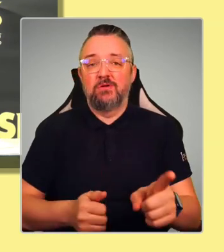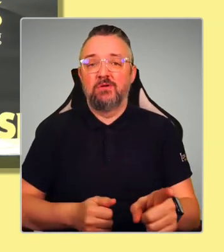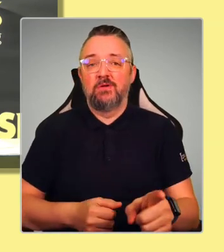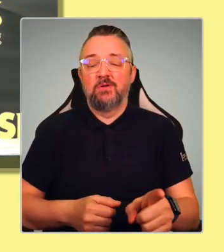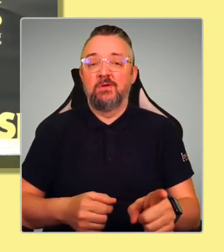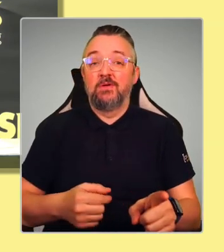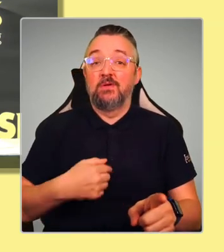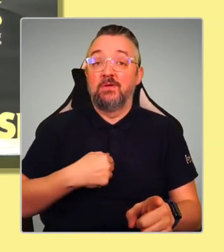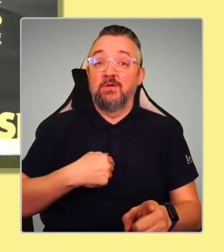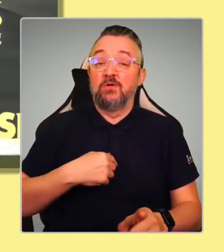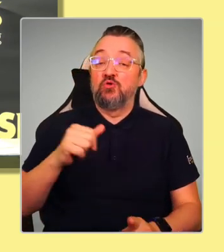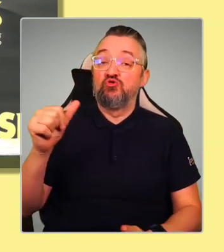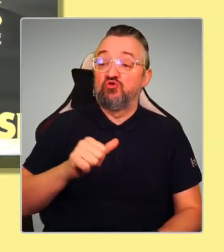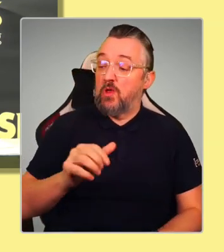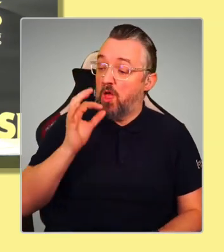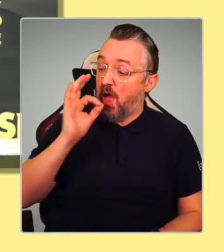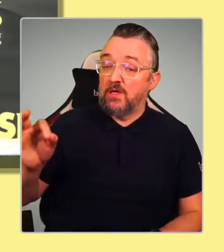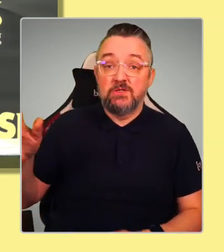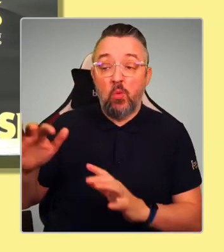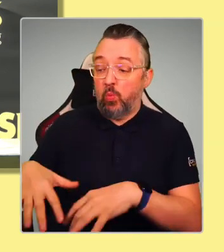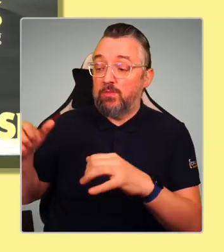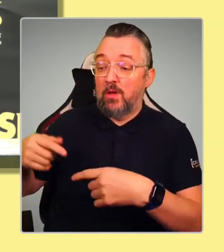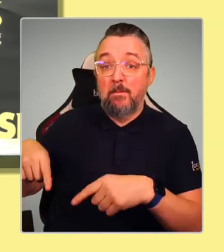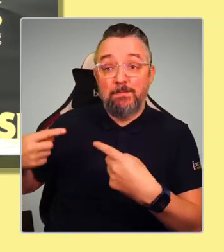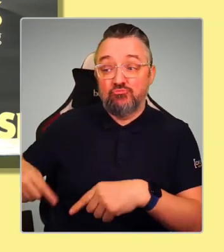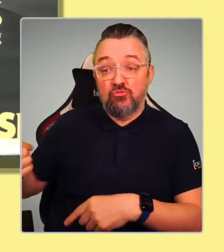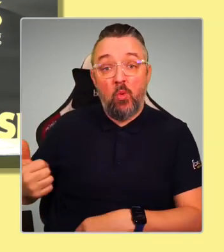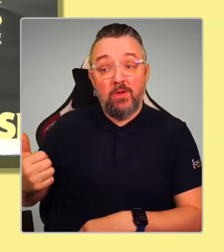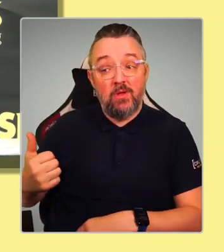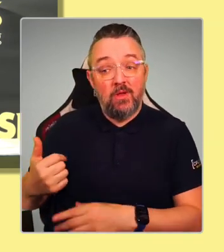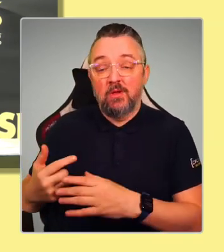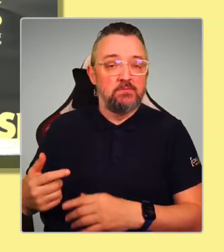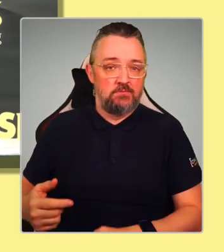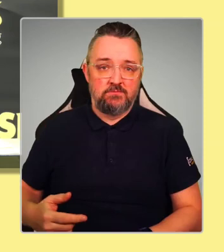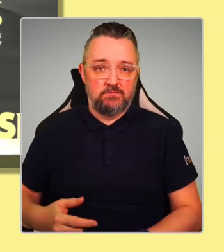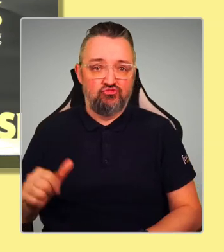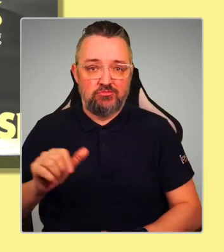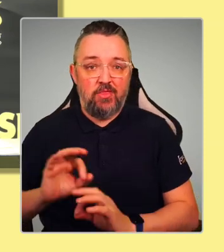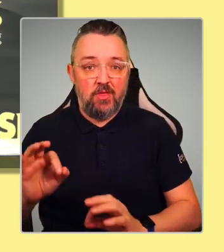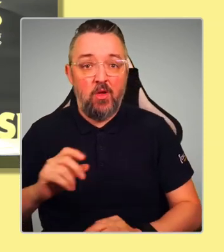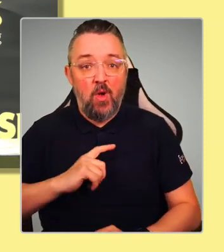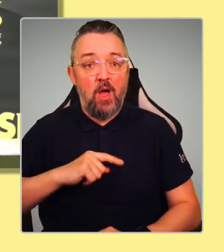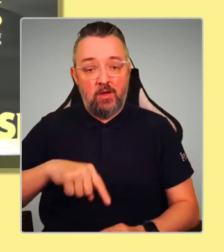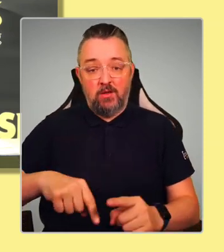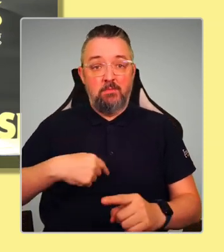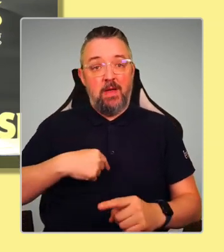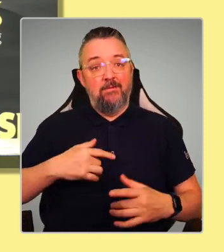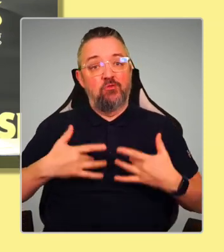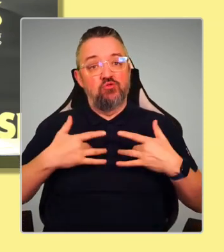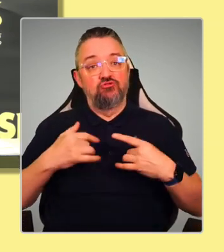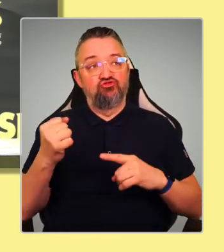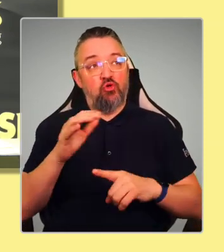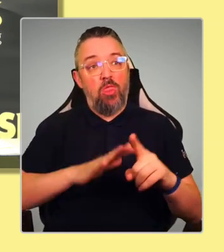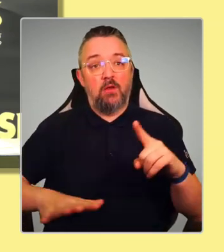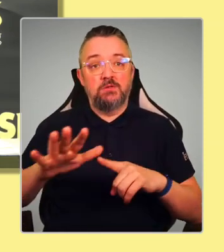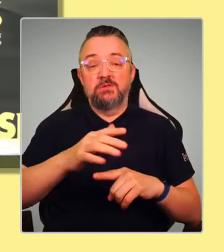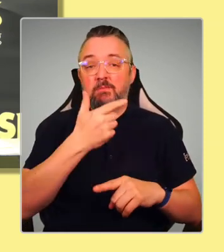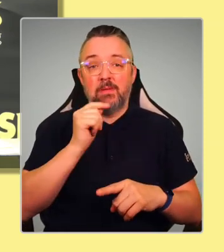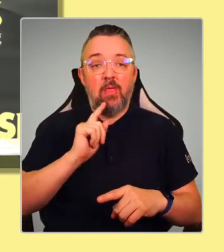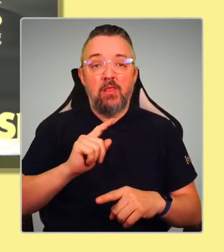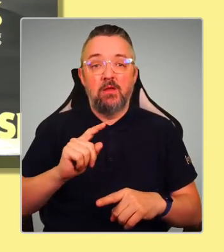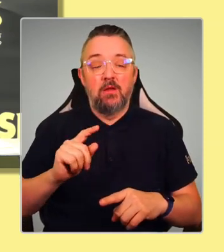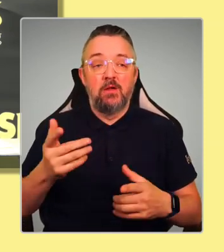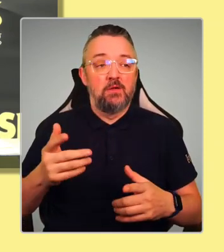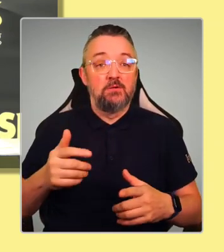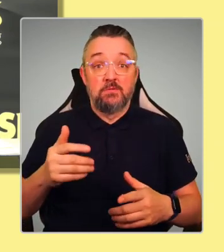Westminster for permission, because in my opinion, the people of Scotland are sovereign. So we shouldn't be passive. And we should remember that